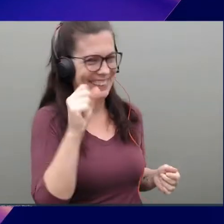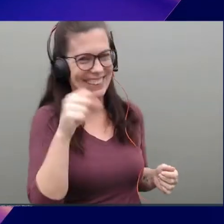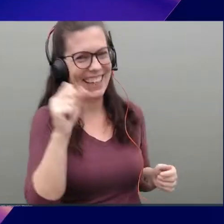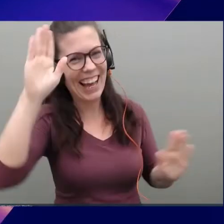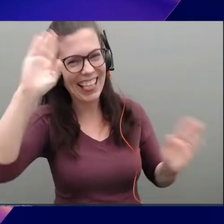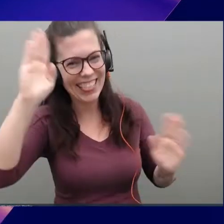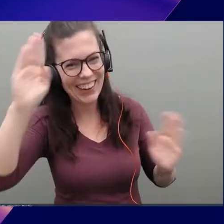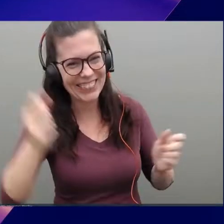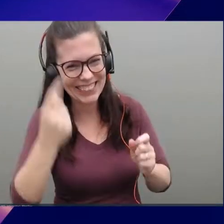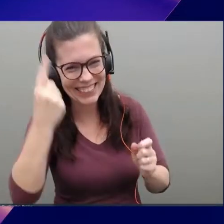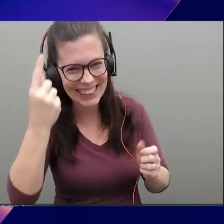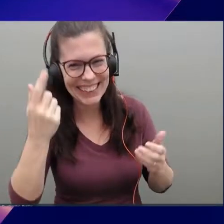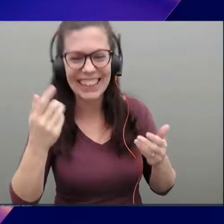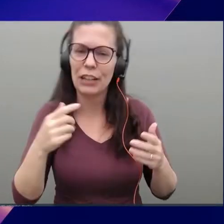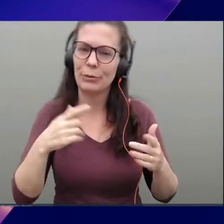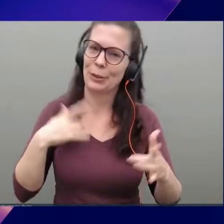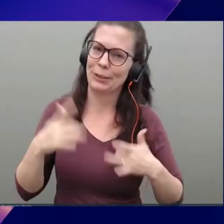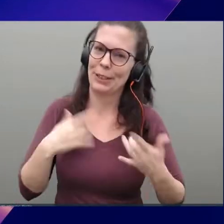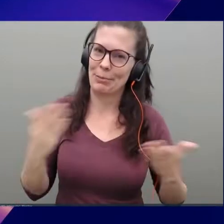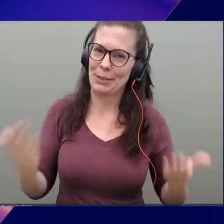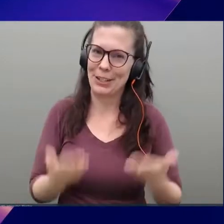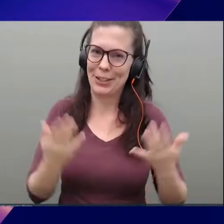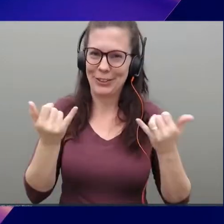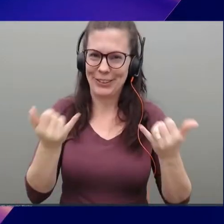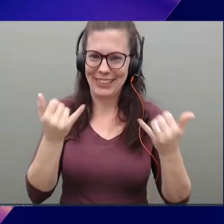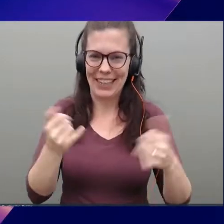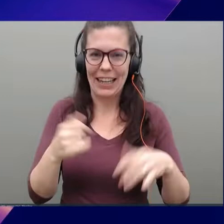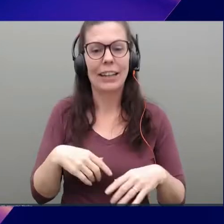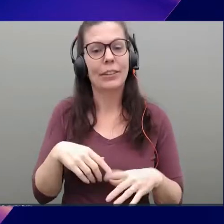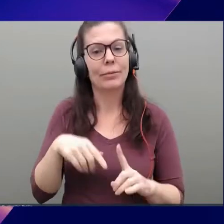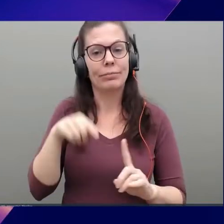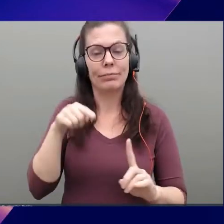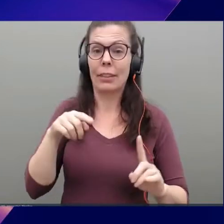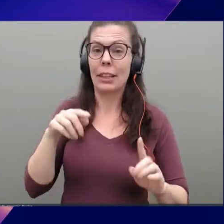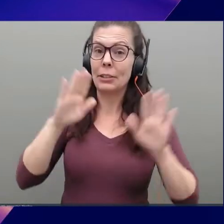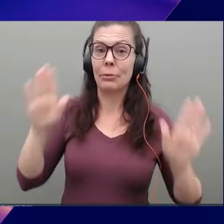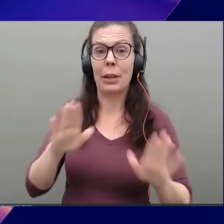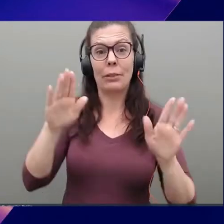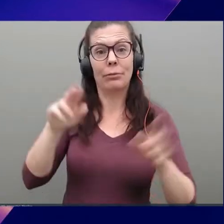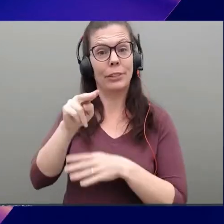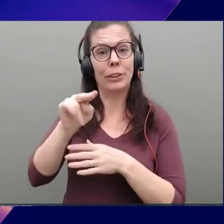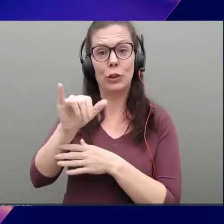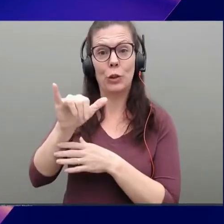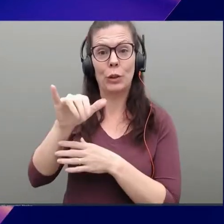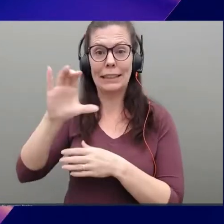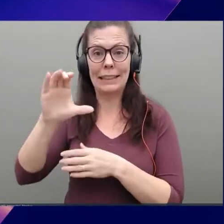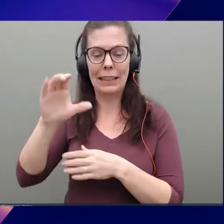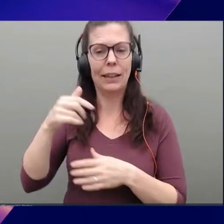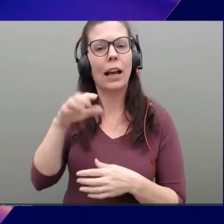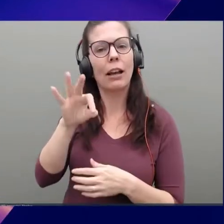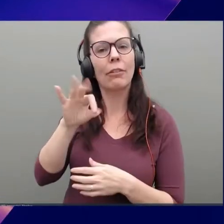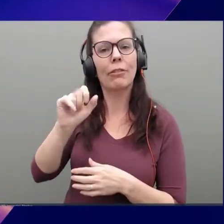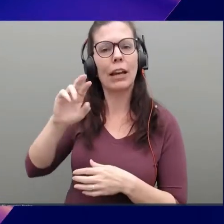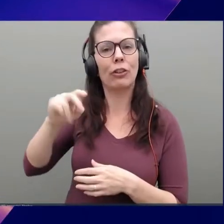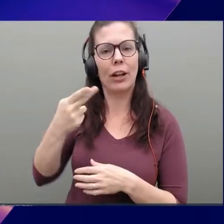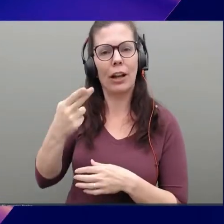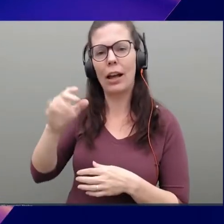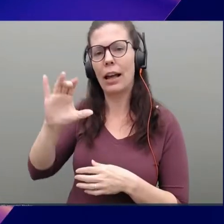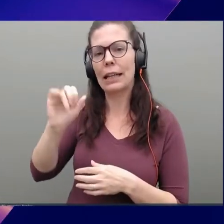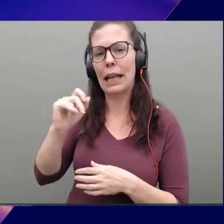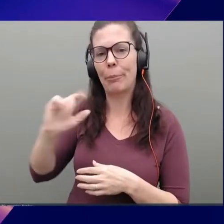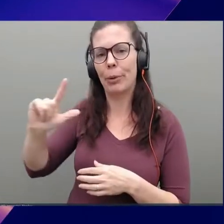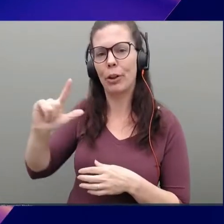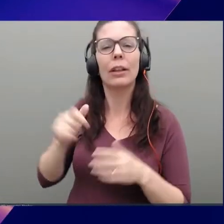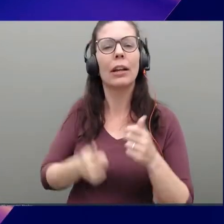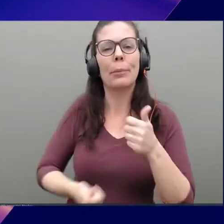everyone. Super excited to be here with you today in fabulous New York City. My name is Farah Campbell, and I am a senior product marketing